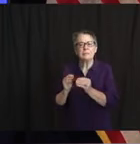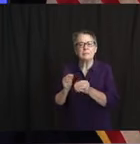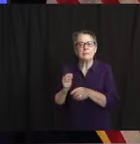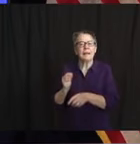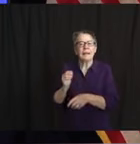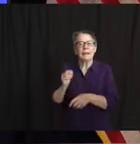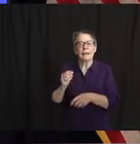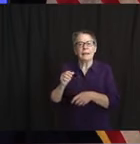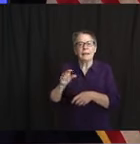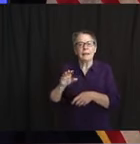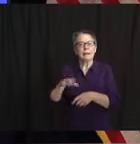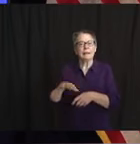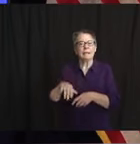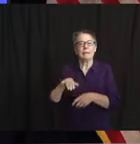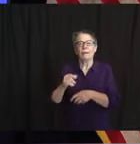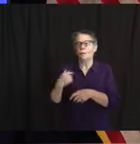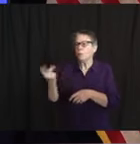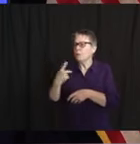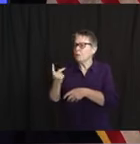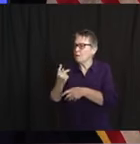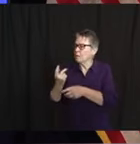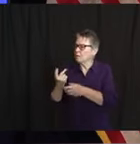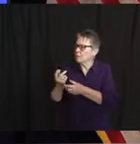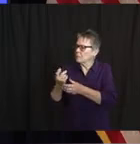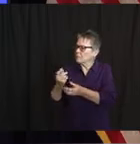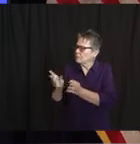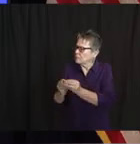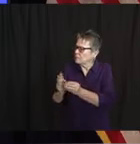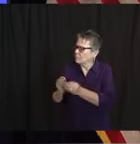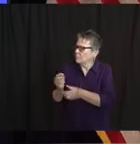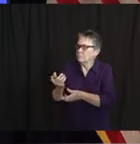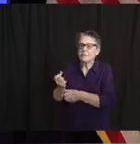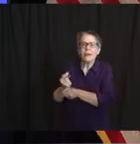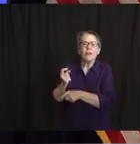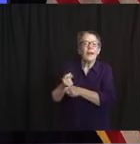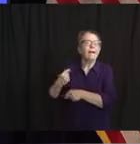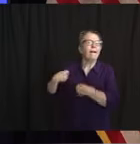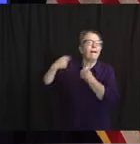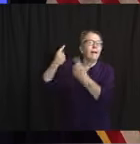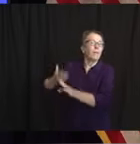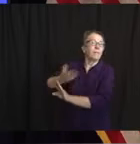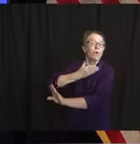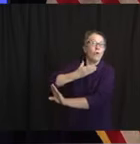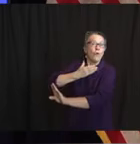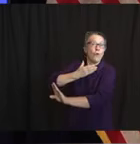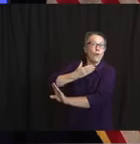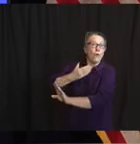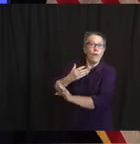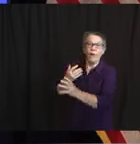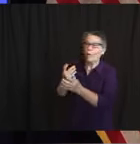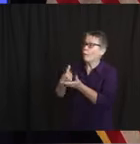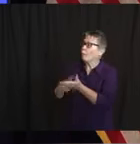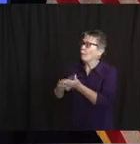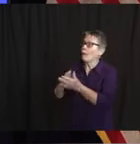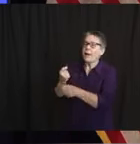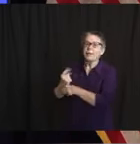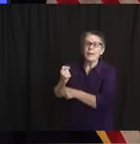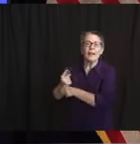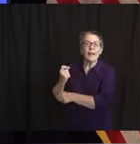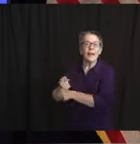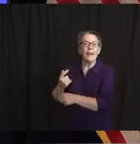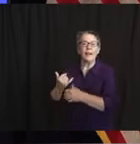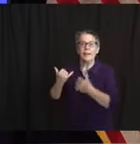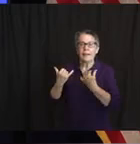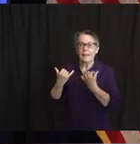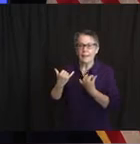the Thanksgiving and Christmas seasons, just to systematically go through Homeland Security from top to bottom. And